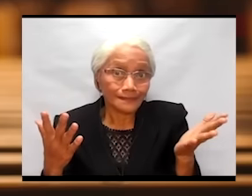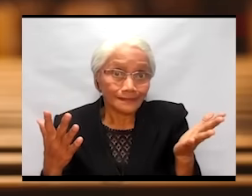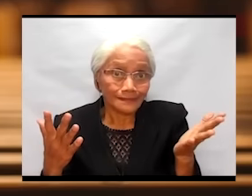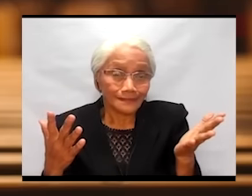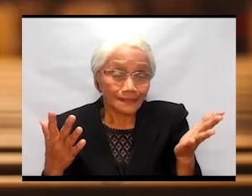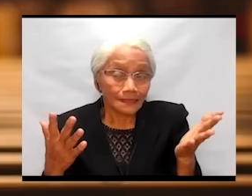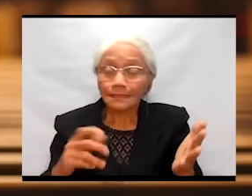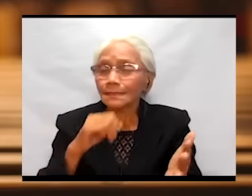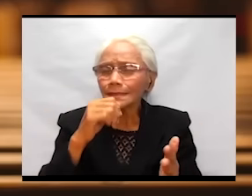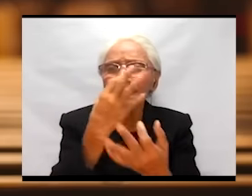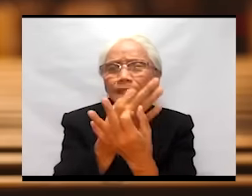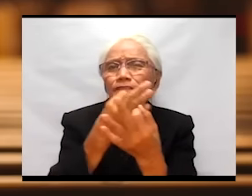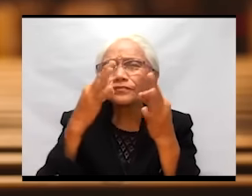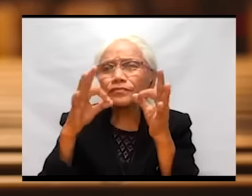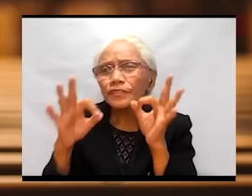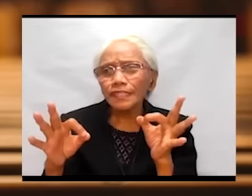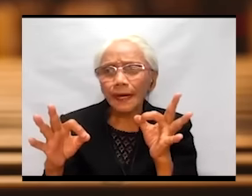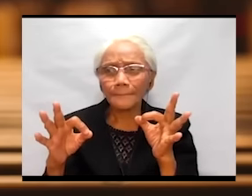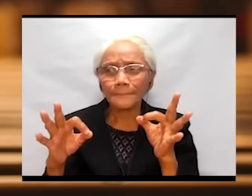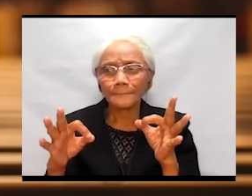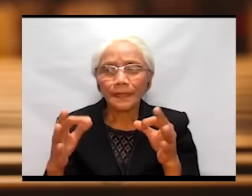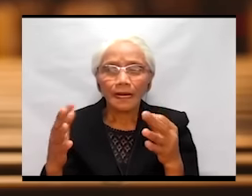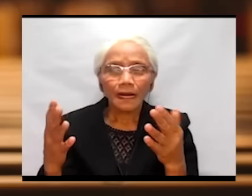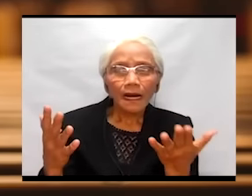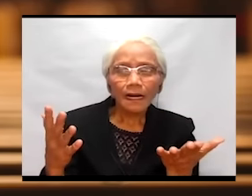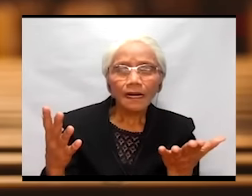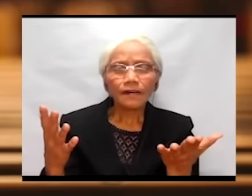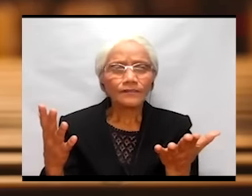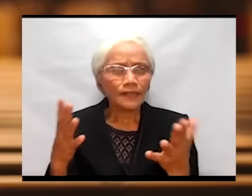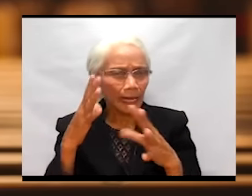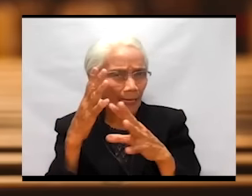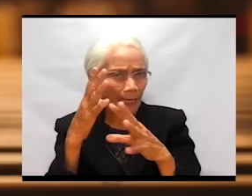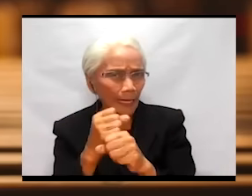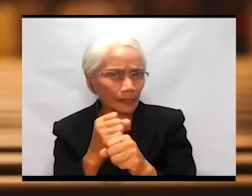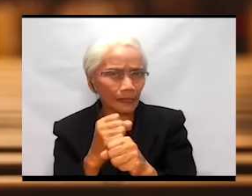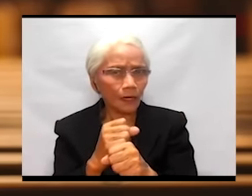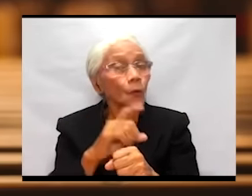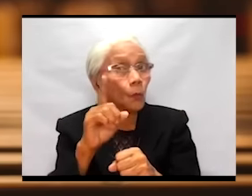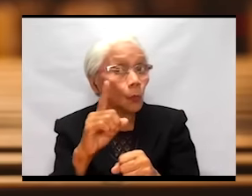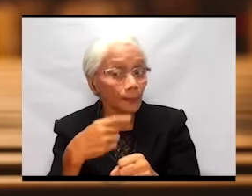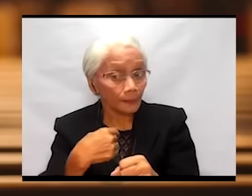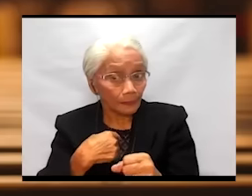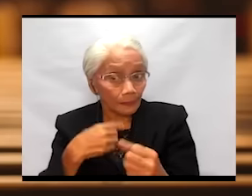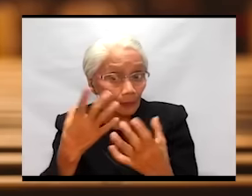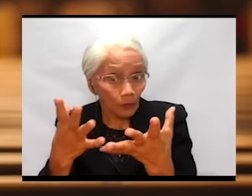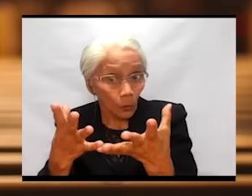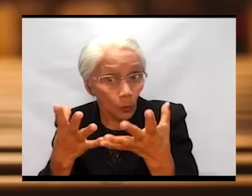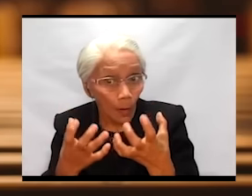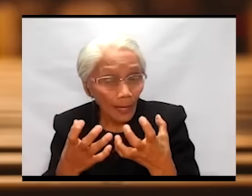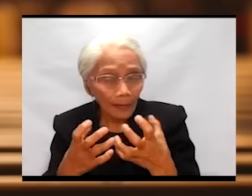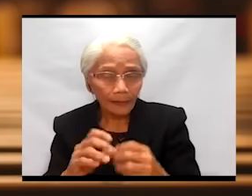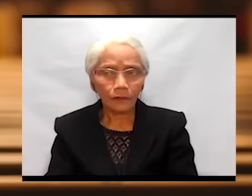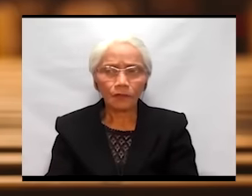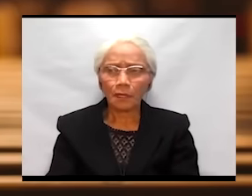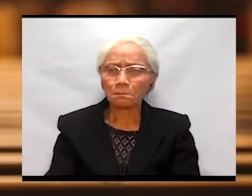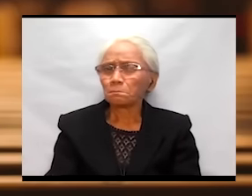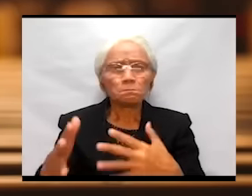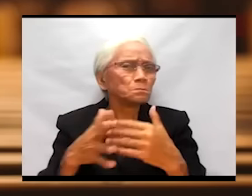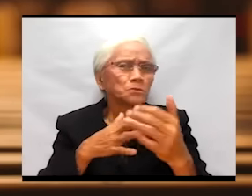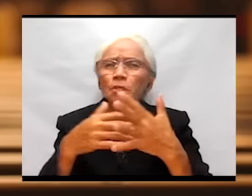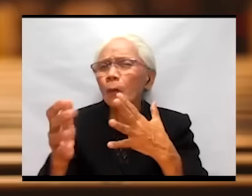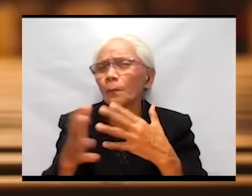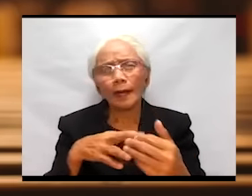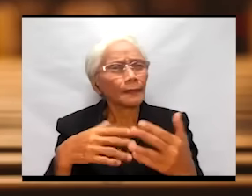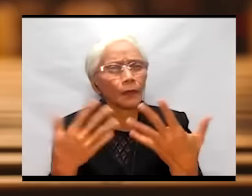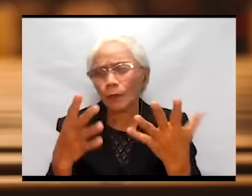getting what I want, no matter how essential they are. It was